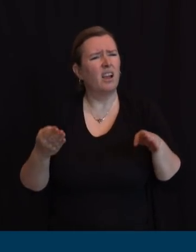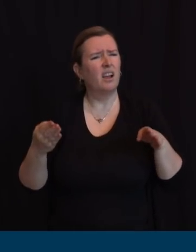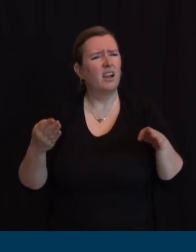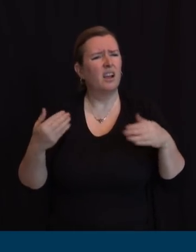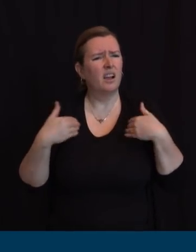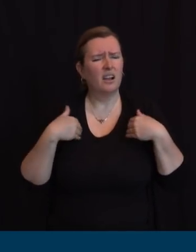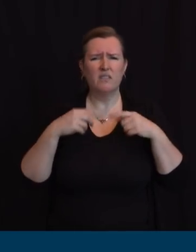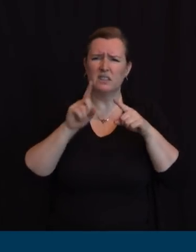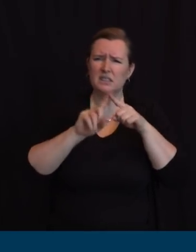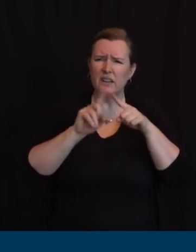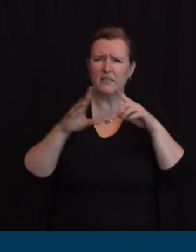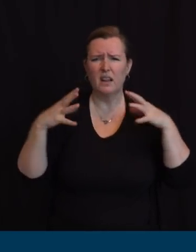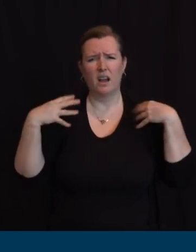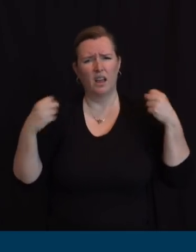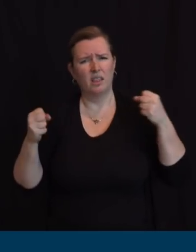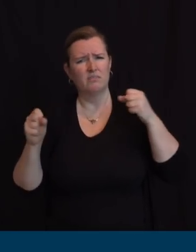have?